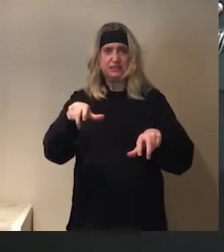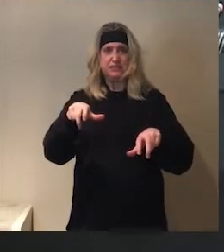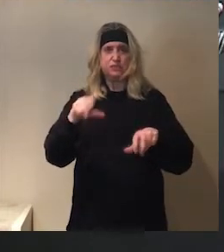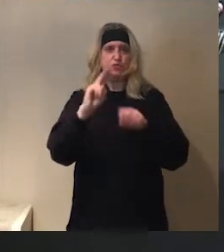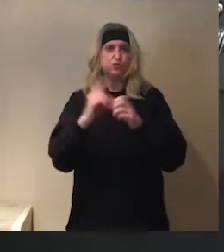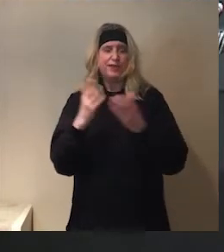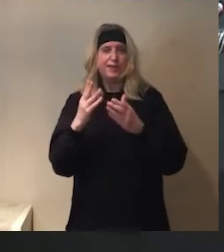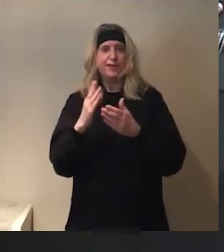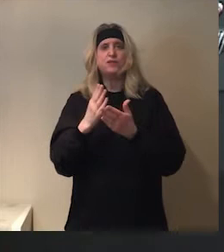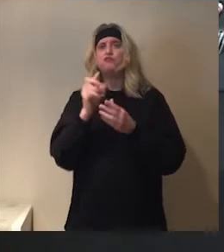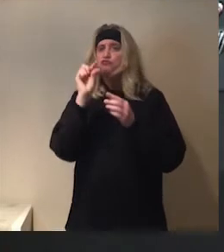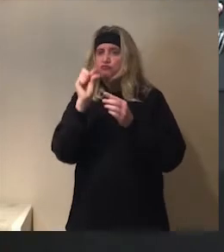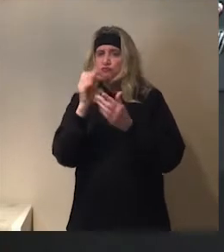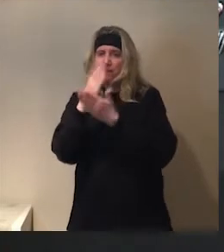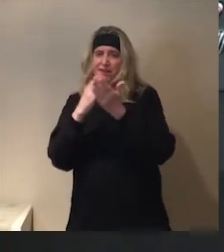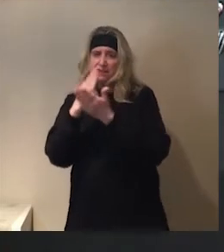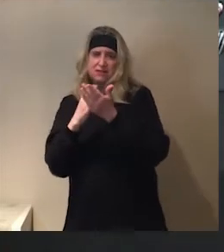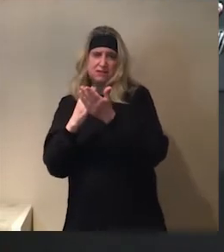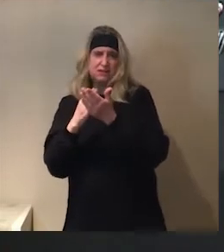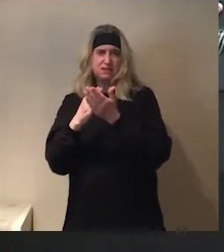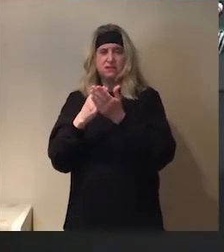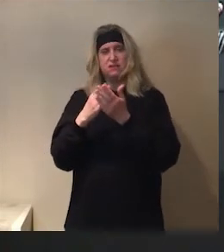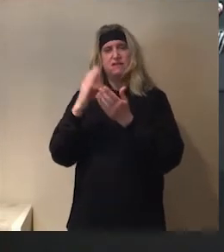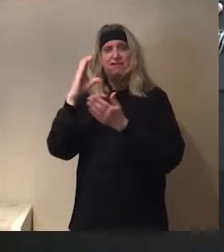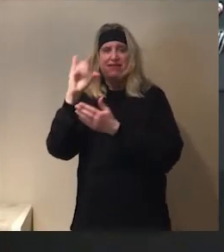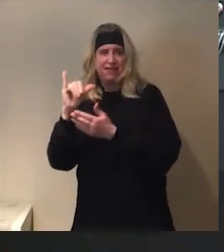of plasticine for the claws.